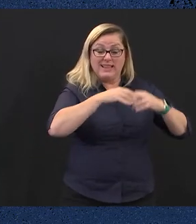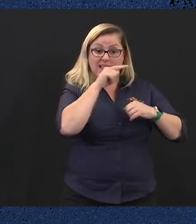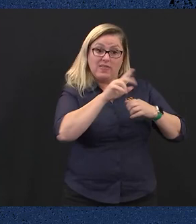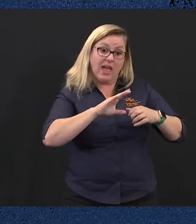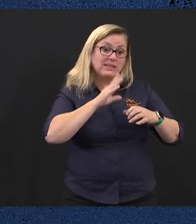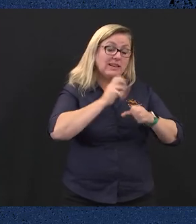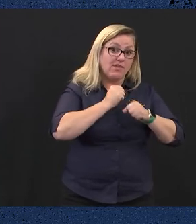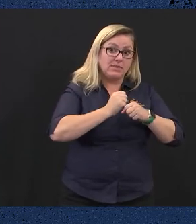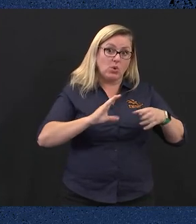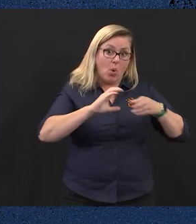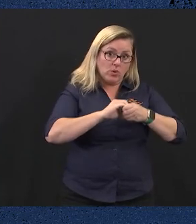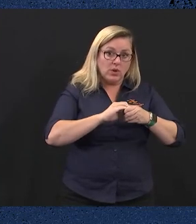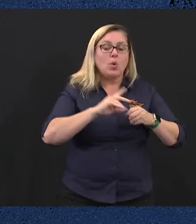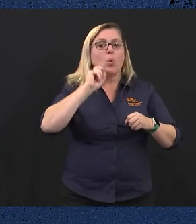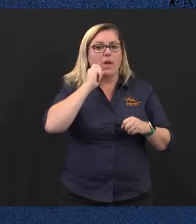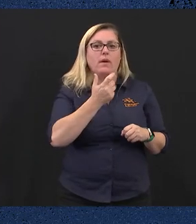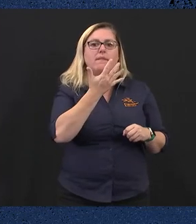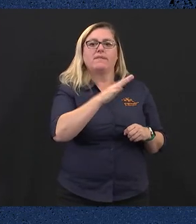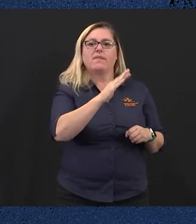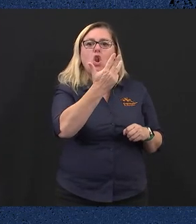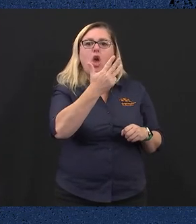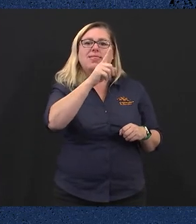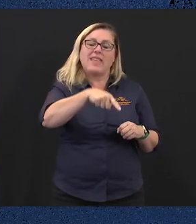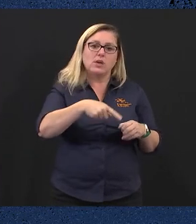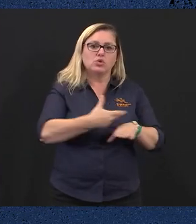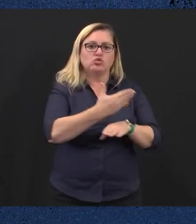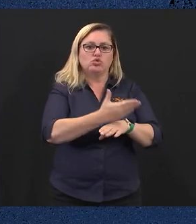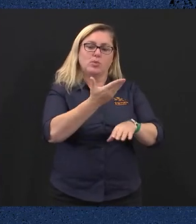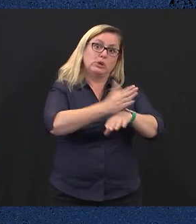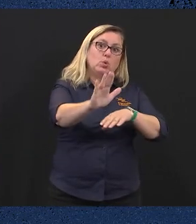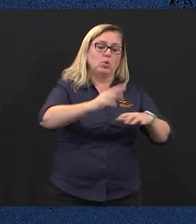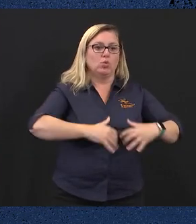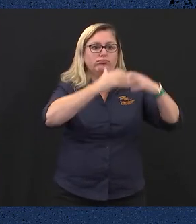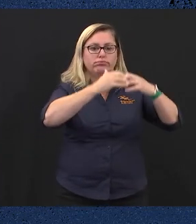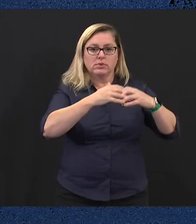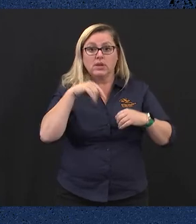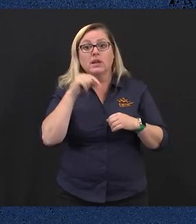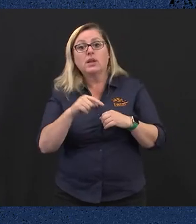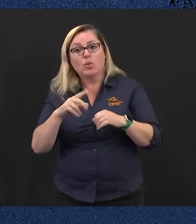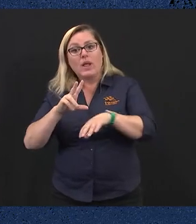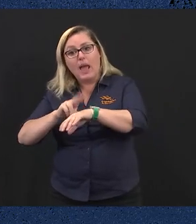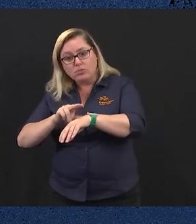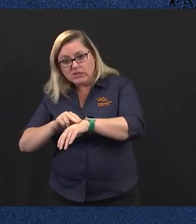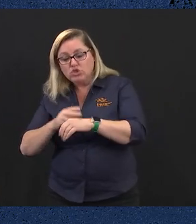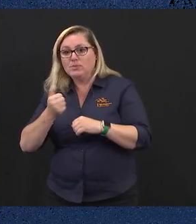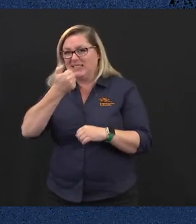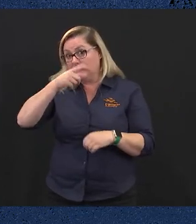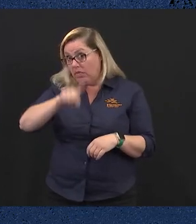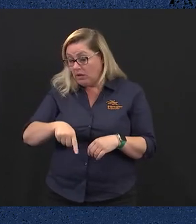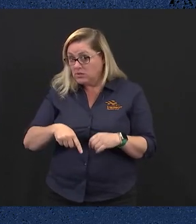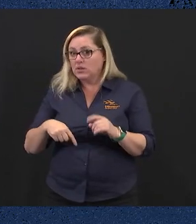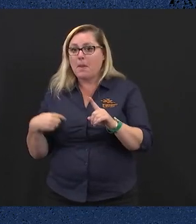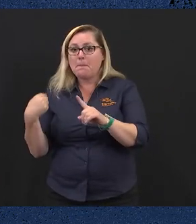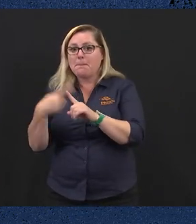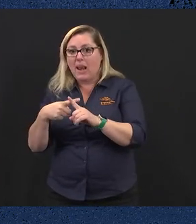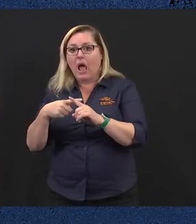59,000 jobs through to 2035, at least 6,000 apprenticeships and traineeships and